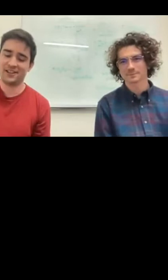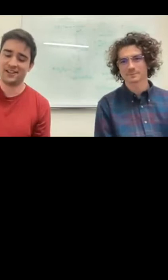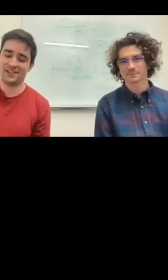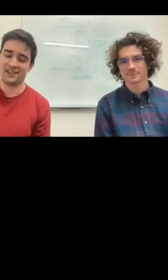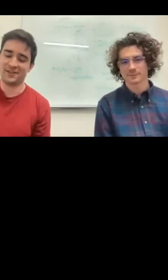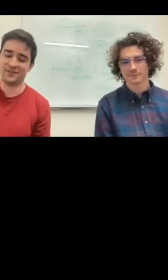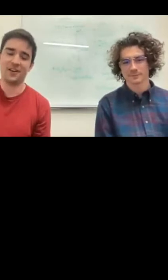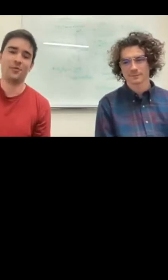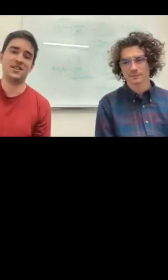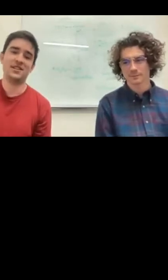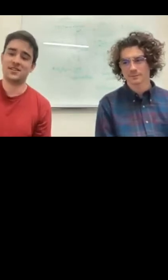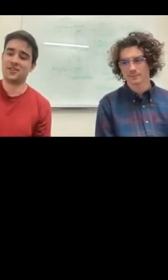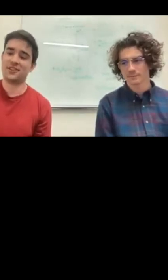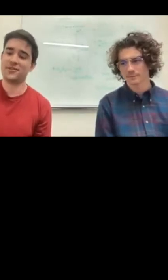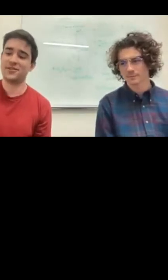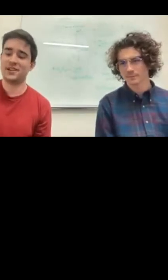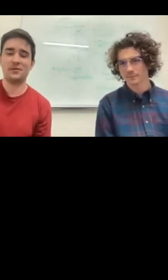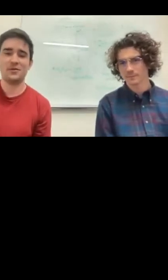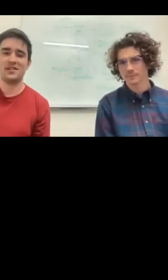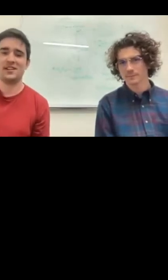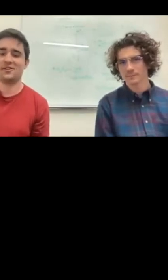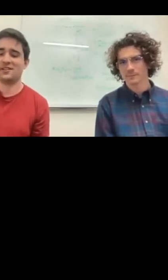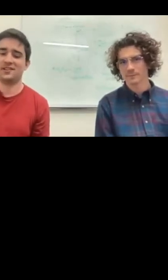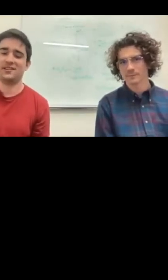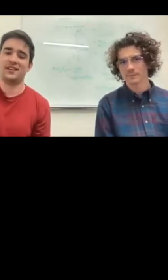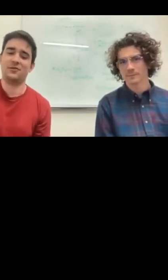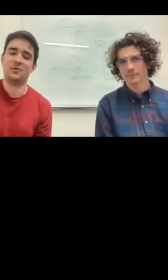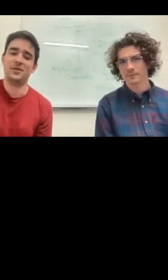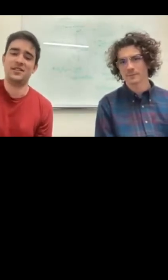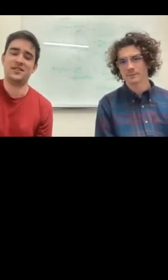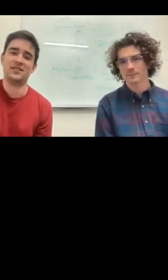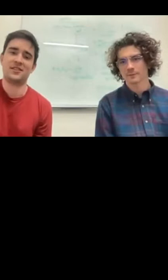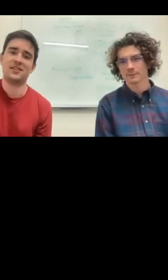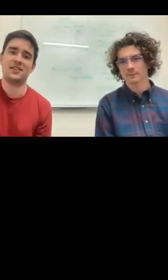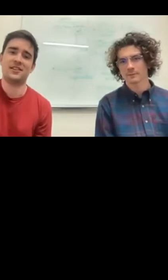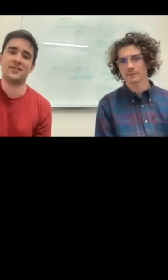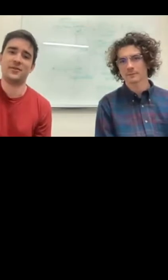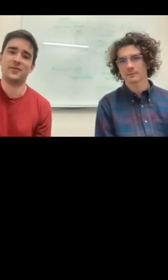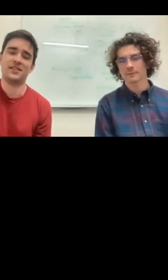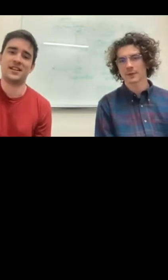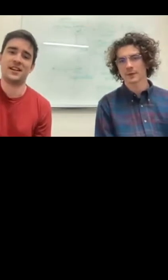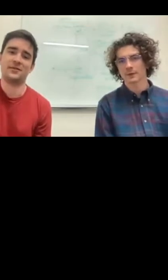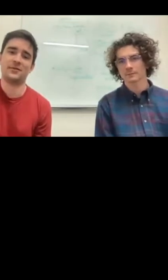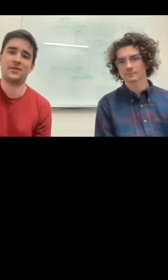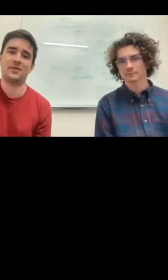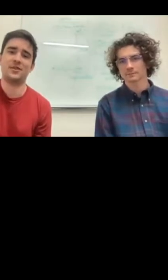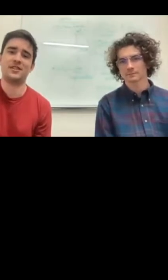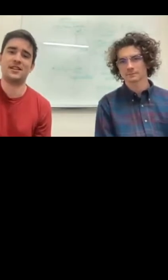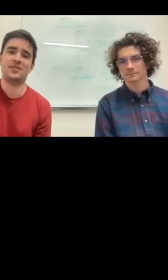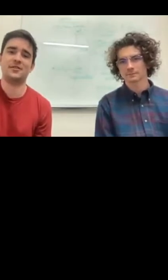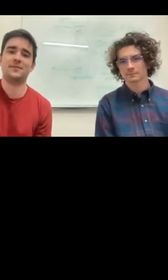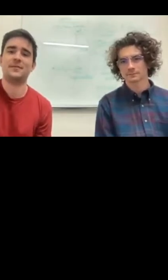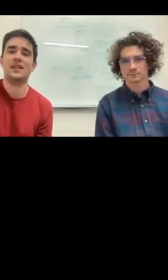and I'll be starting the first half of the presentation and then David will be talking for the second half of the